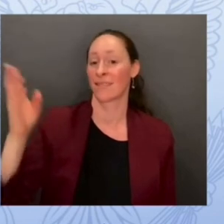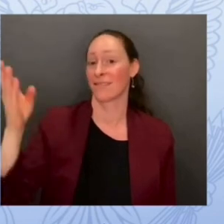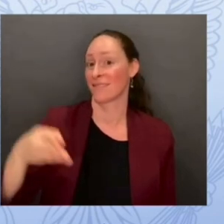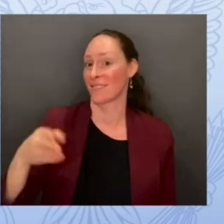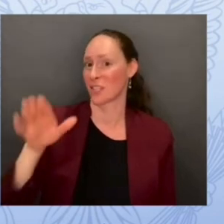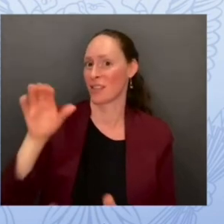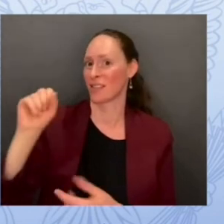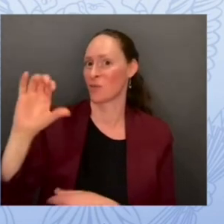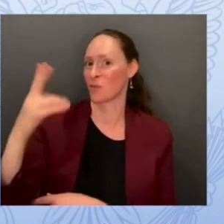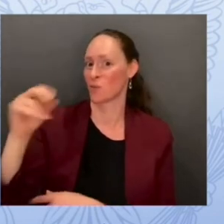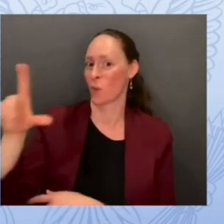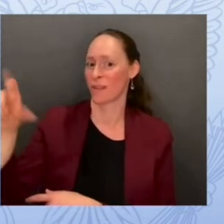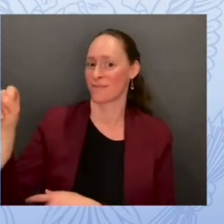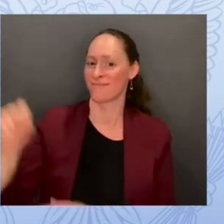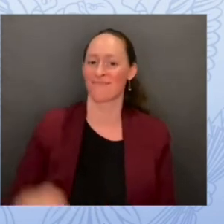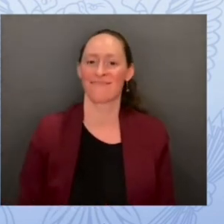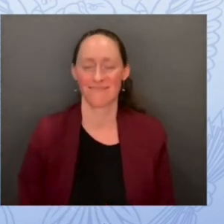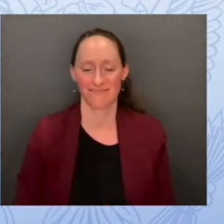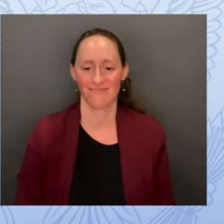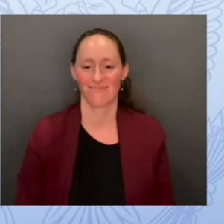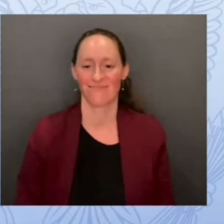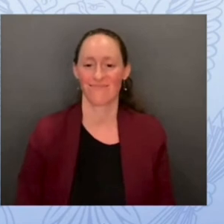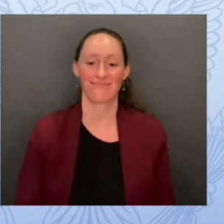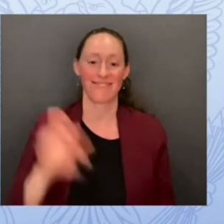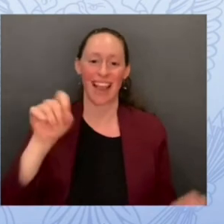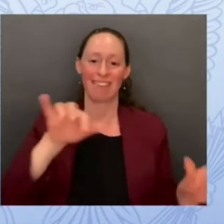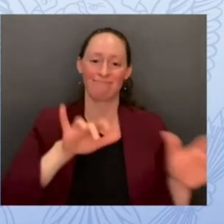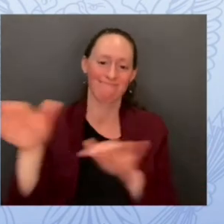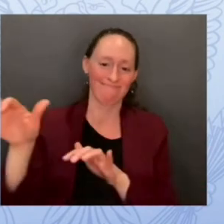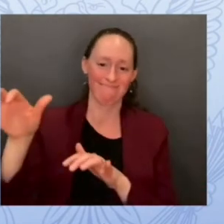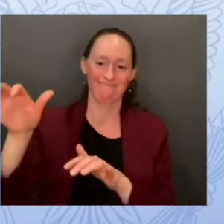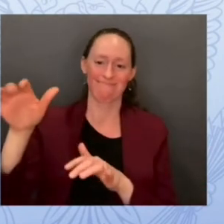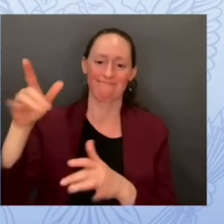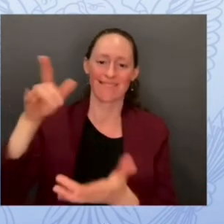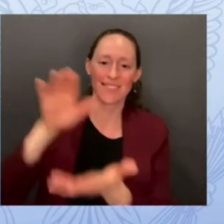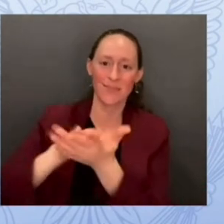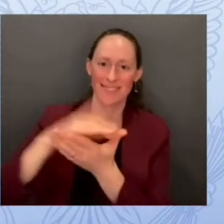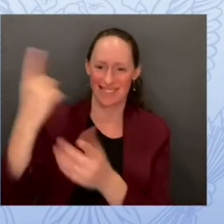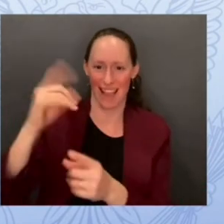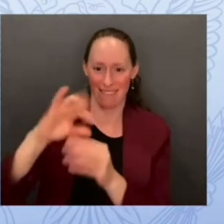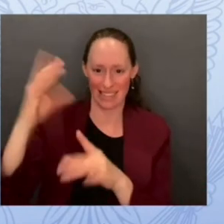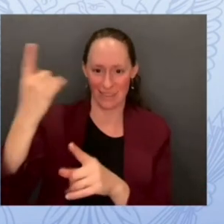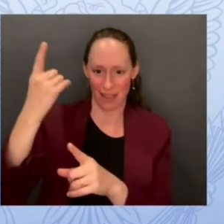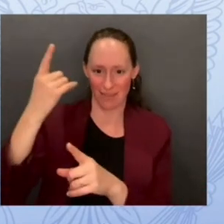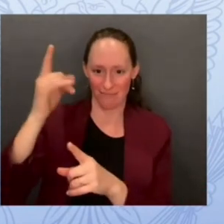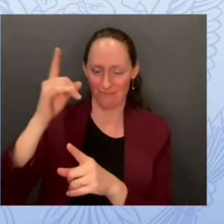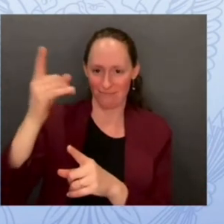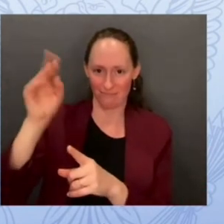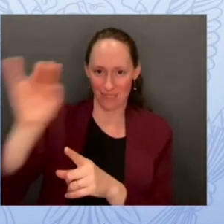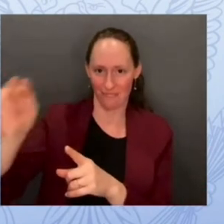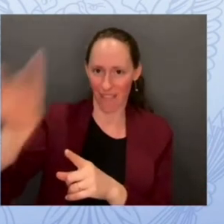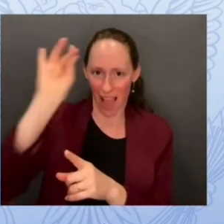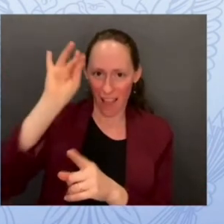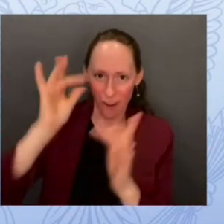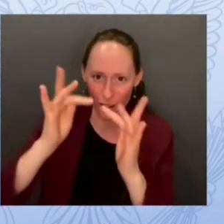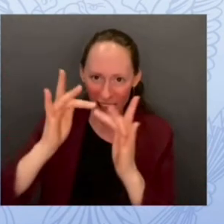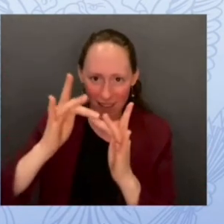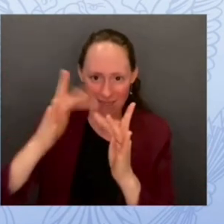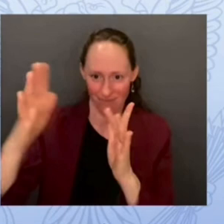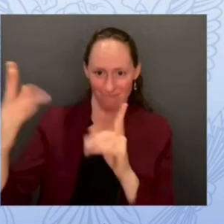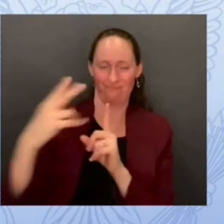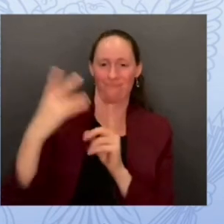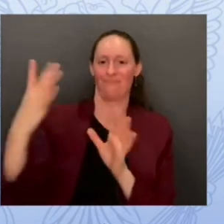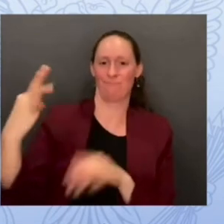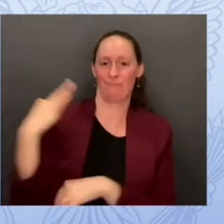in minnesota found the website and and has already has already applied but we look forward to hearing from you thank you